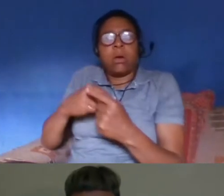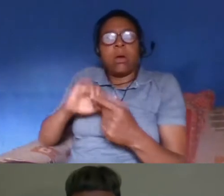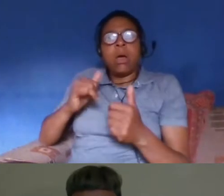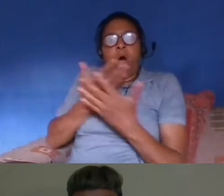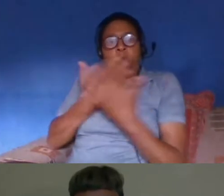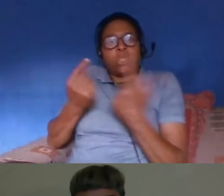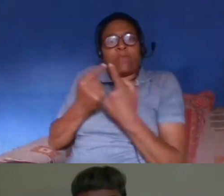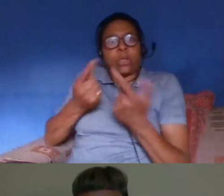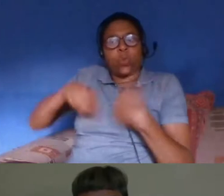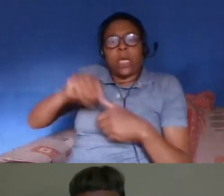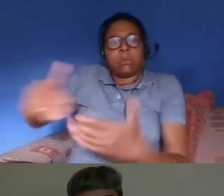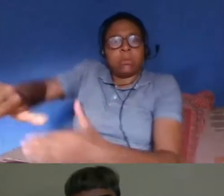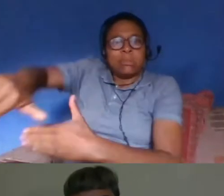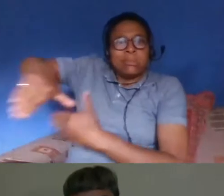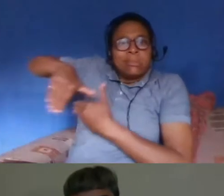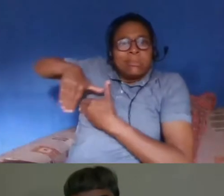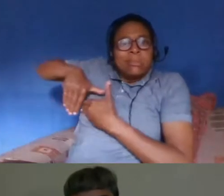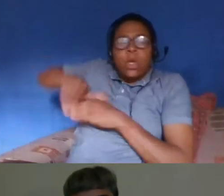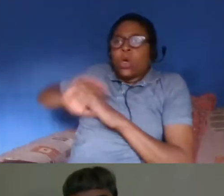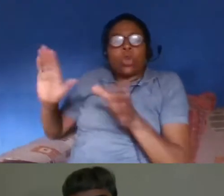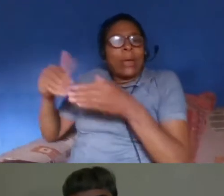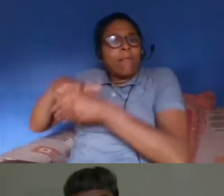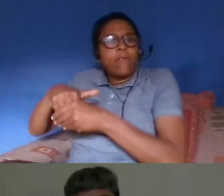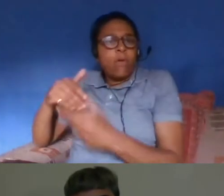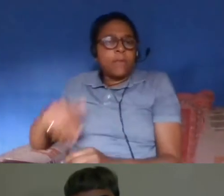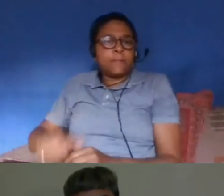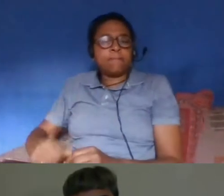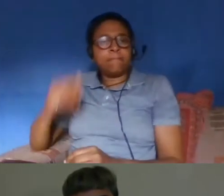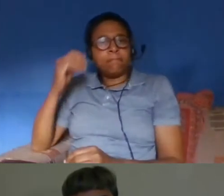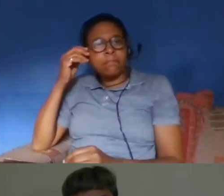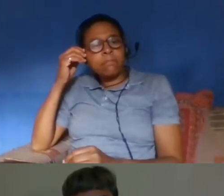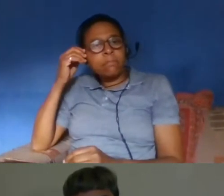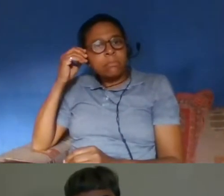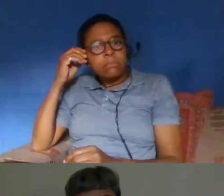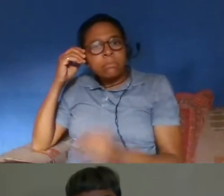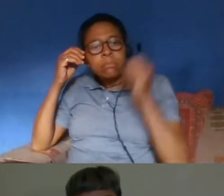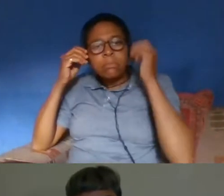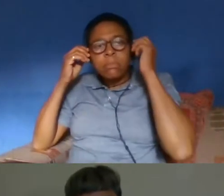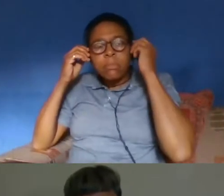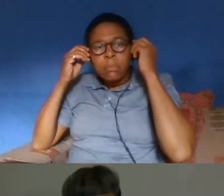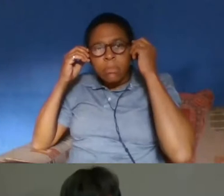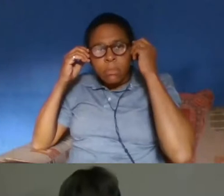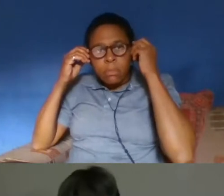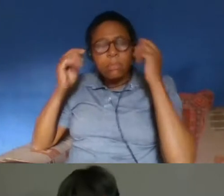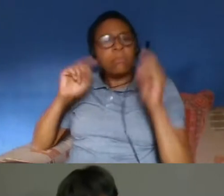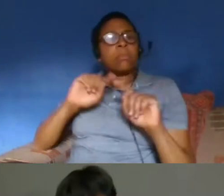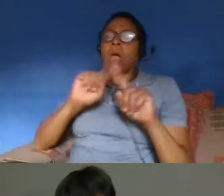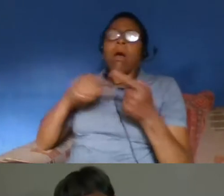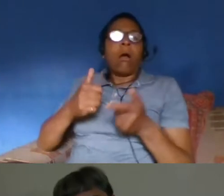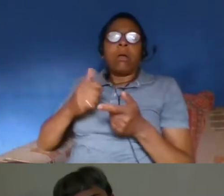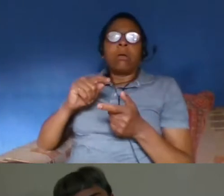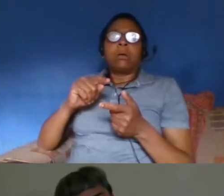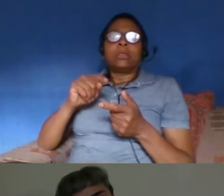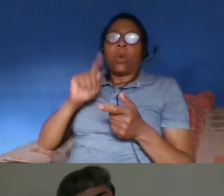situation crisis that we're facing it you can't but help but be having a deterrent effect on people actually